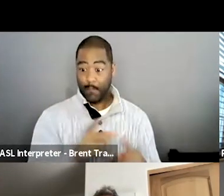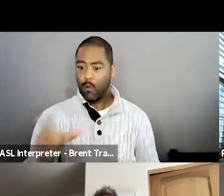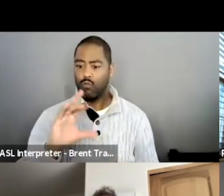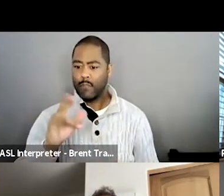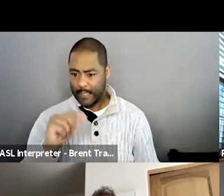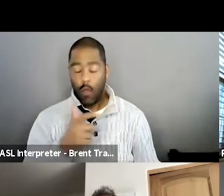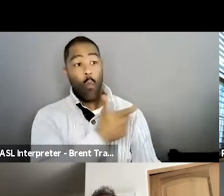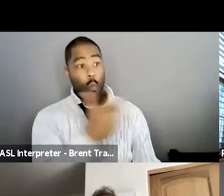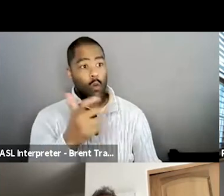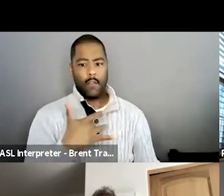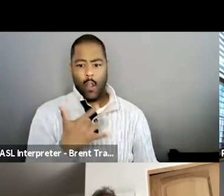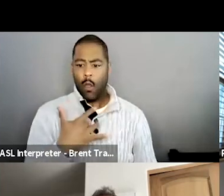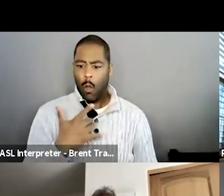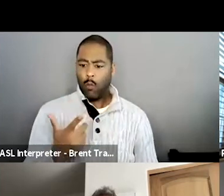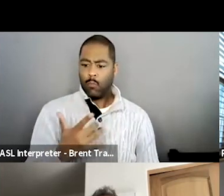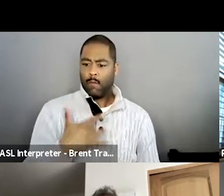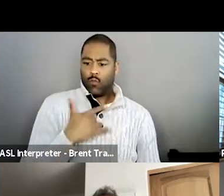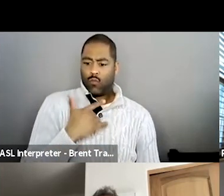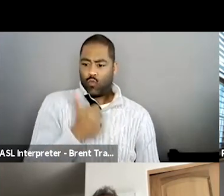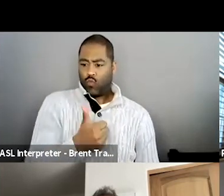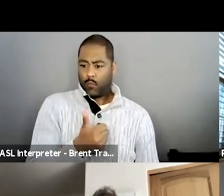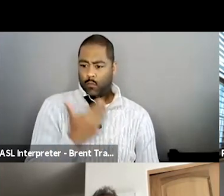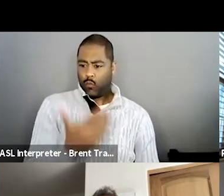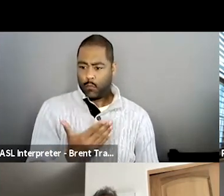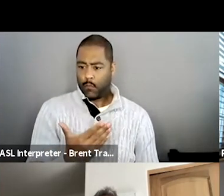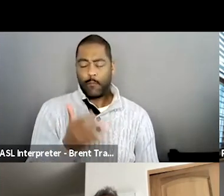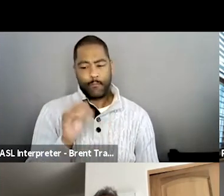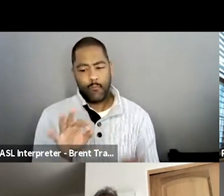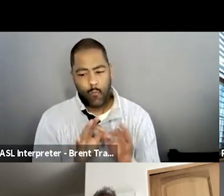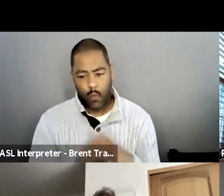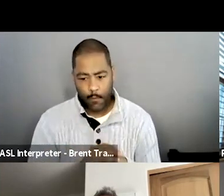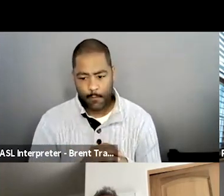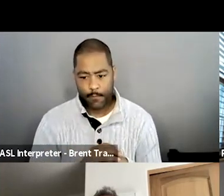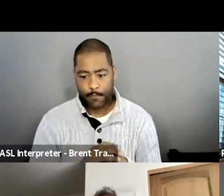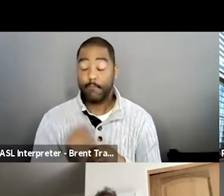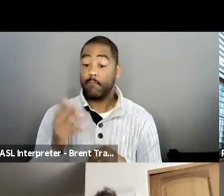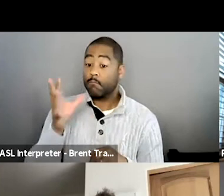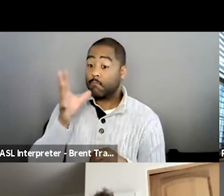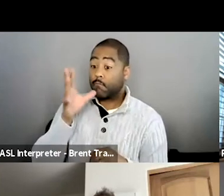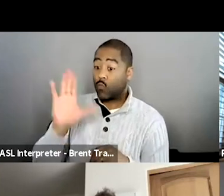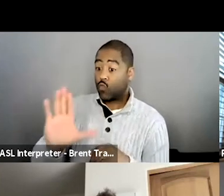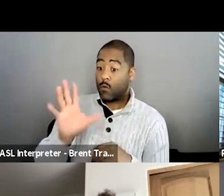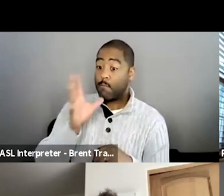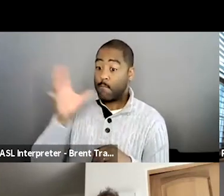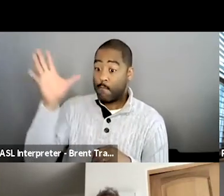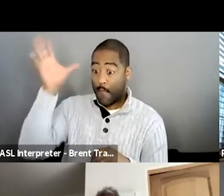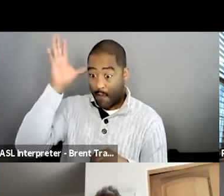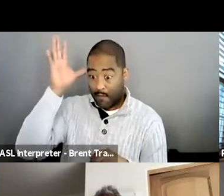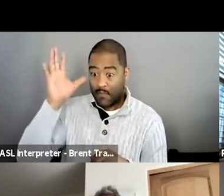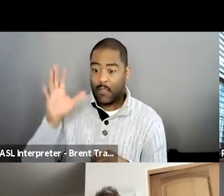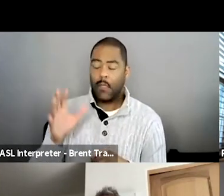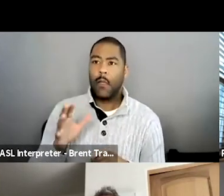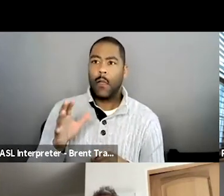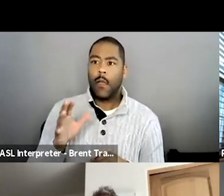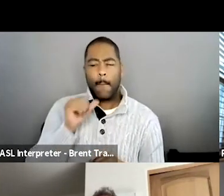bit of, it's probably a little bittersweet in terms of, um, from them. I'm, I'm not a hundred percent sure, but I, I hear, I mean, know that, that Christina's